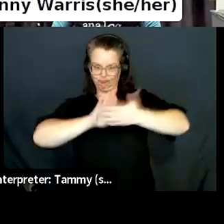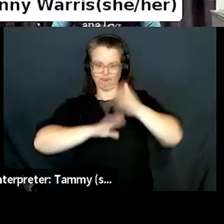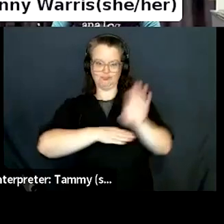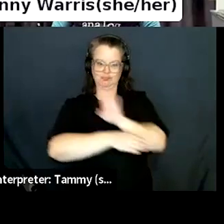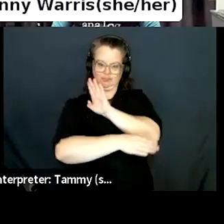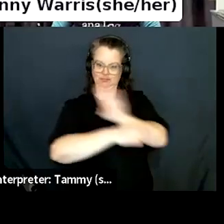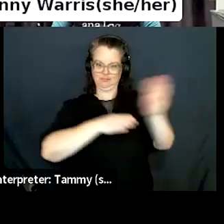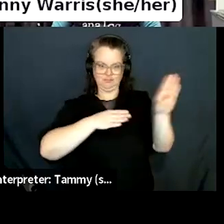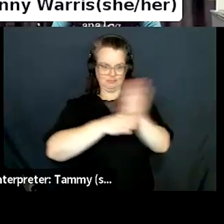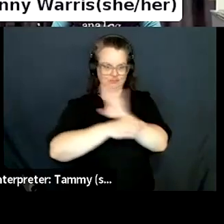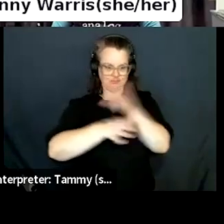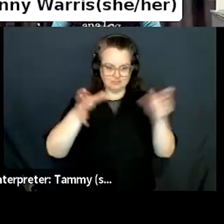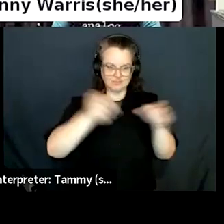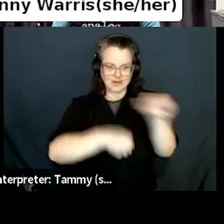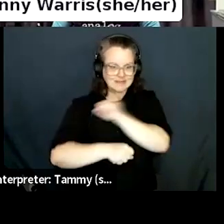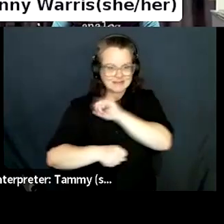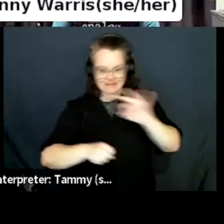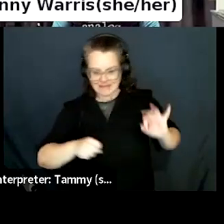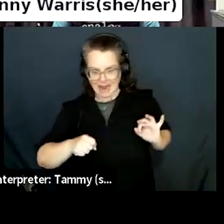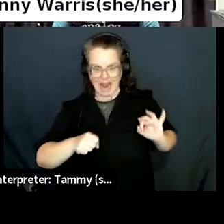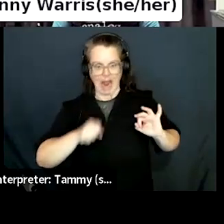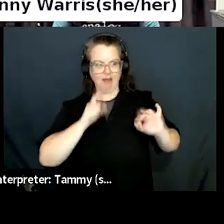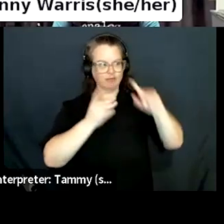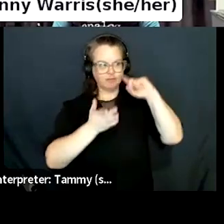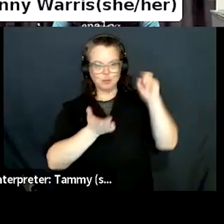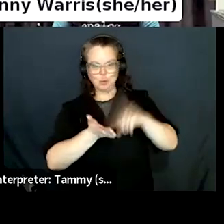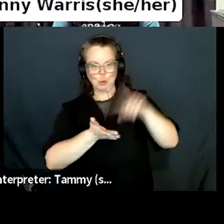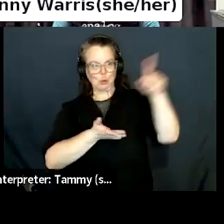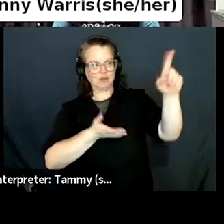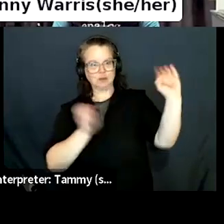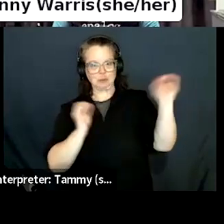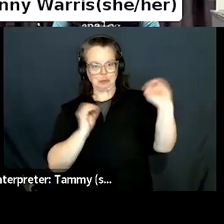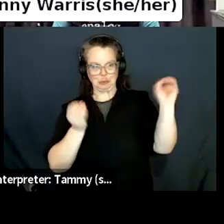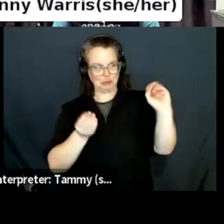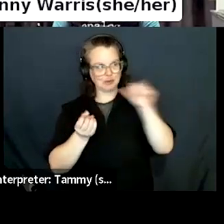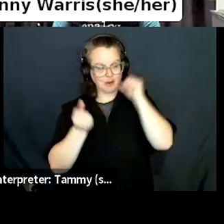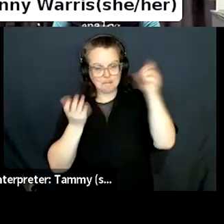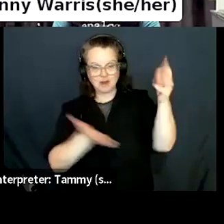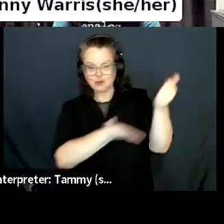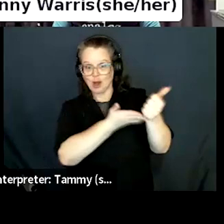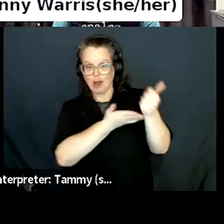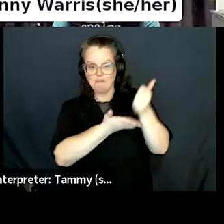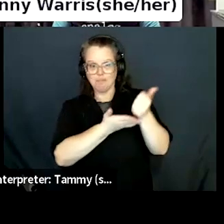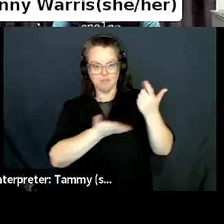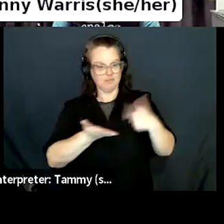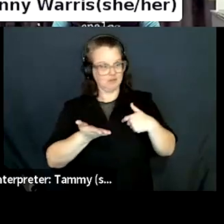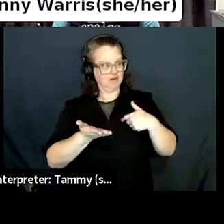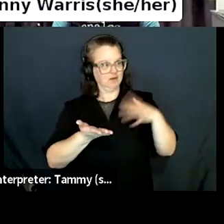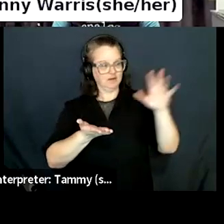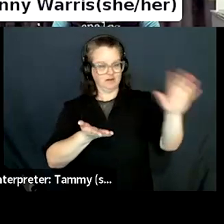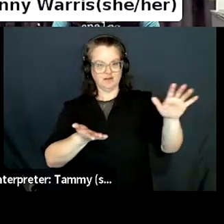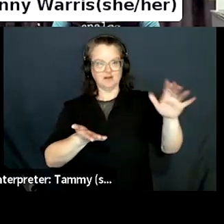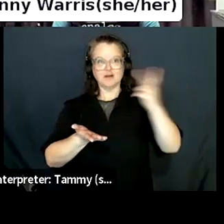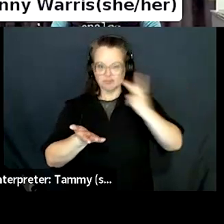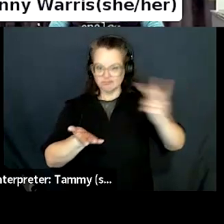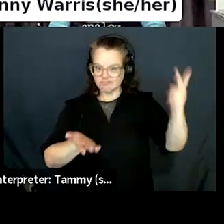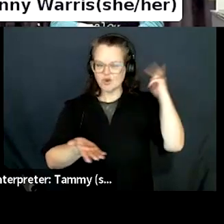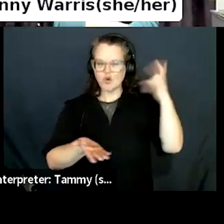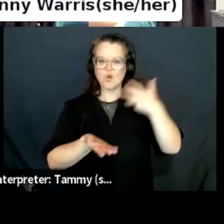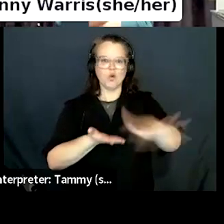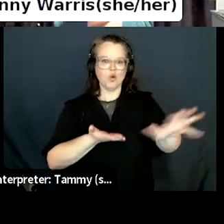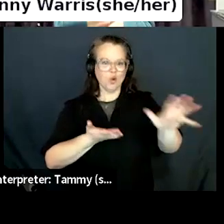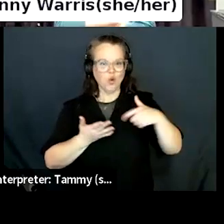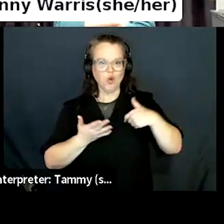you see? Um, I mean, again, for us, like I said, uh, I will often try to get around, um, major